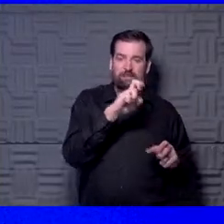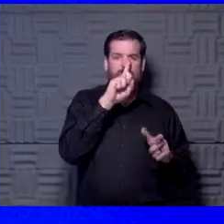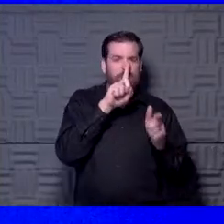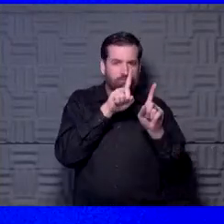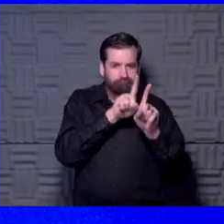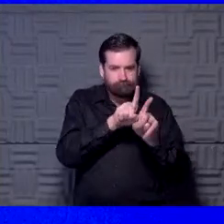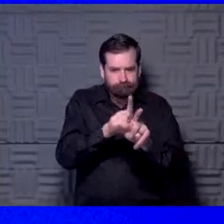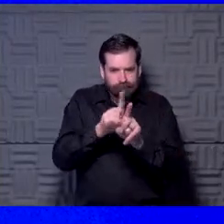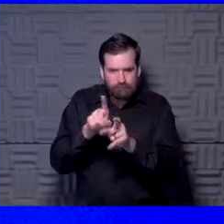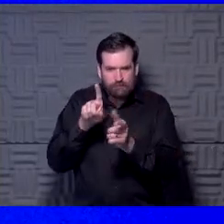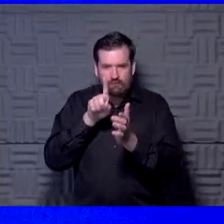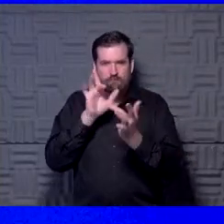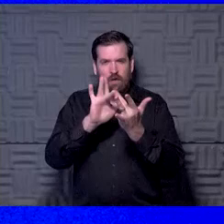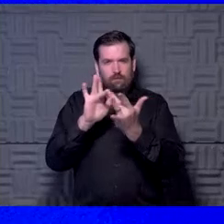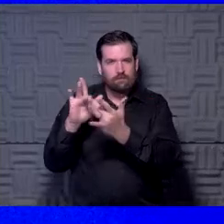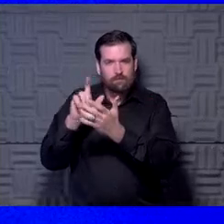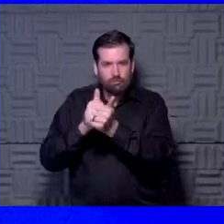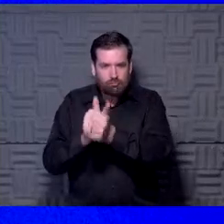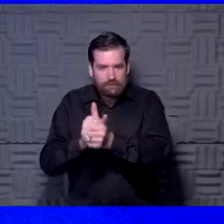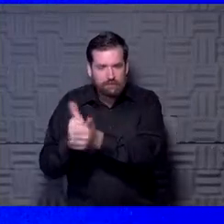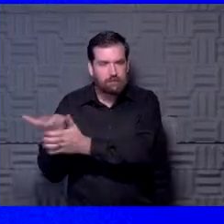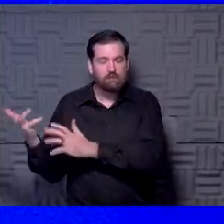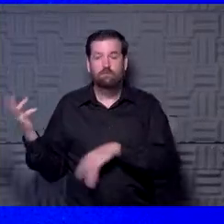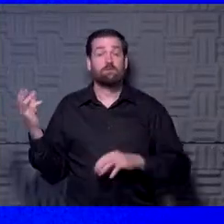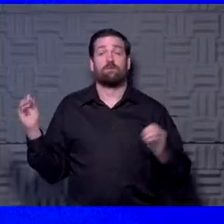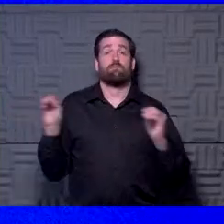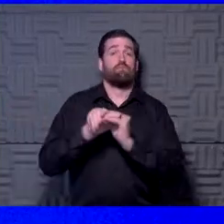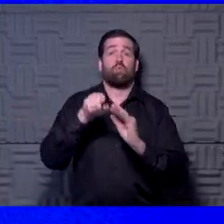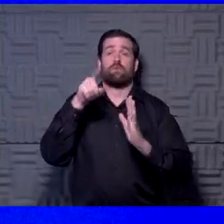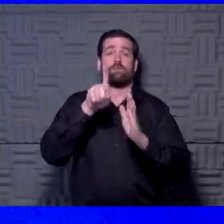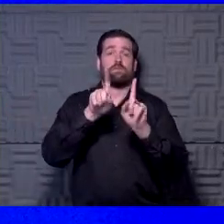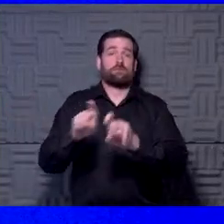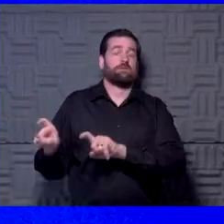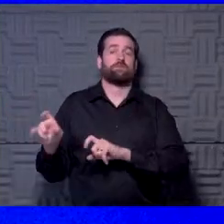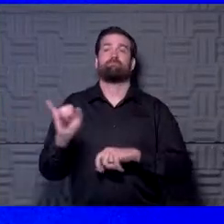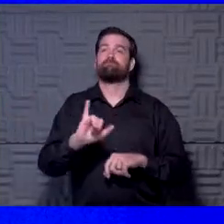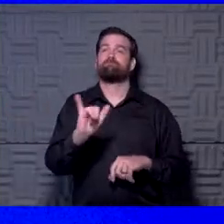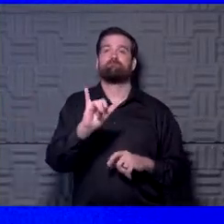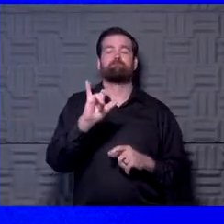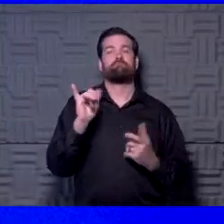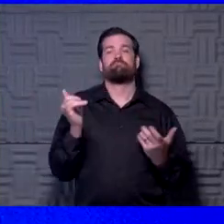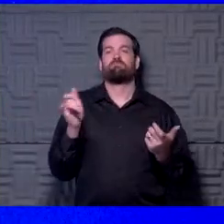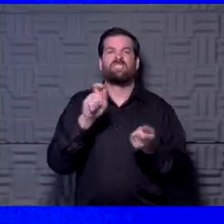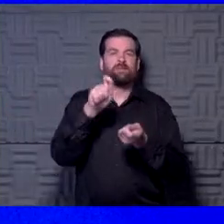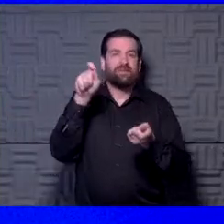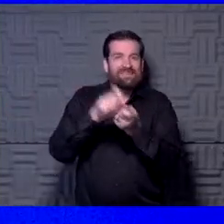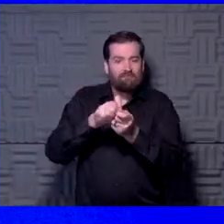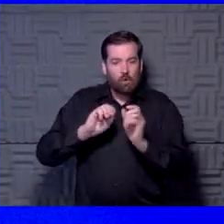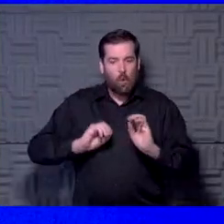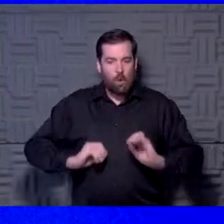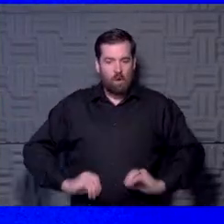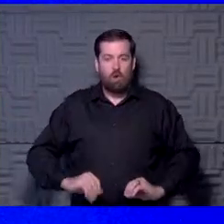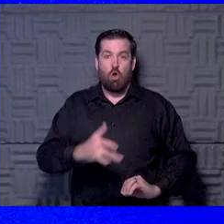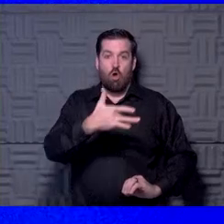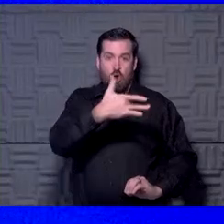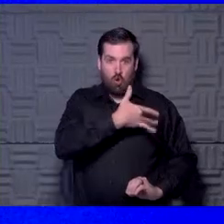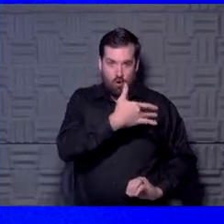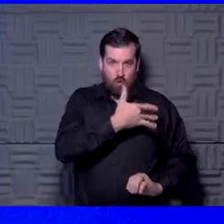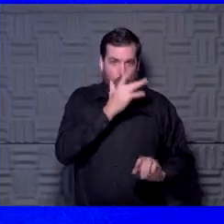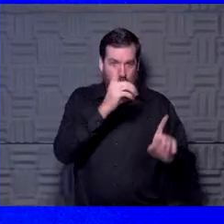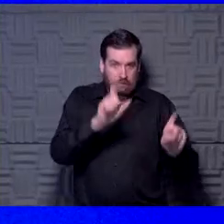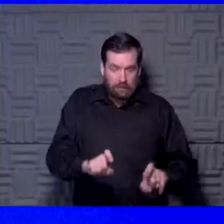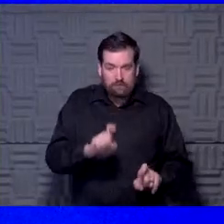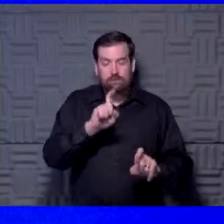very important. Further testing is going to involve things of specific organs, such as the heart, that are going to be